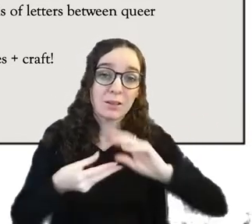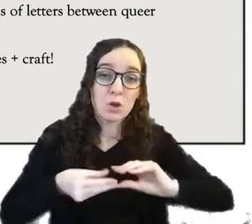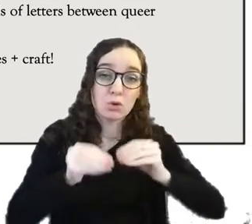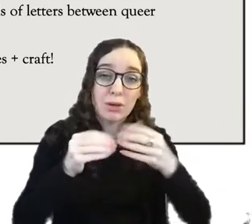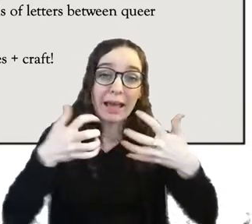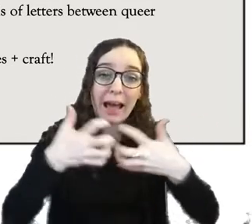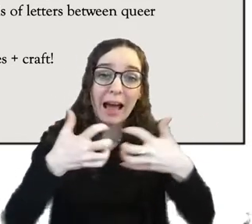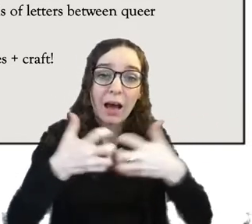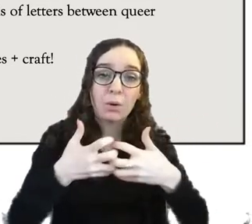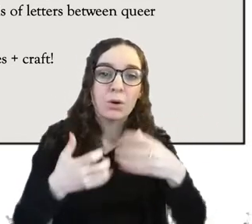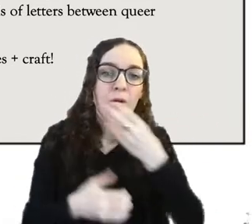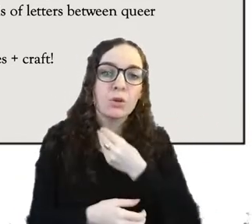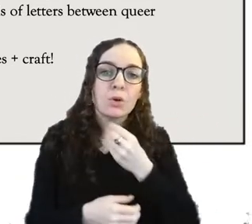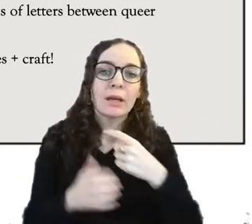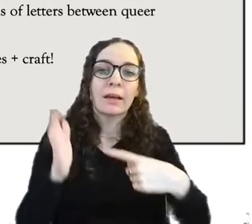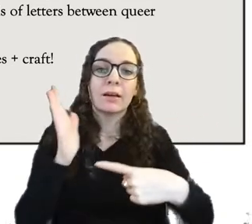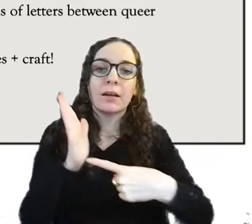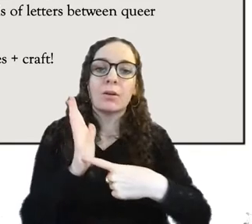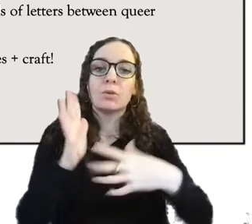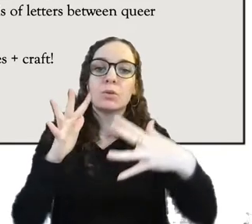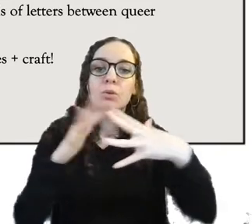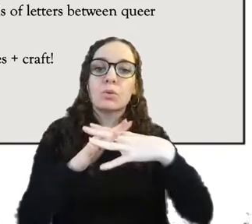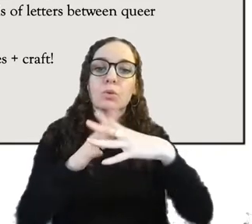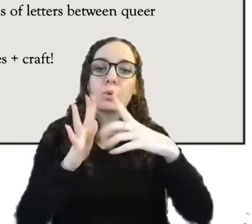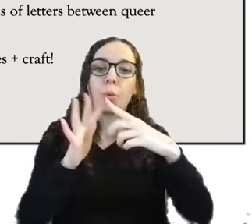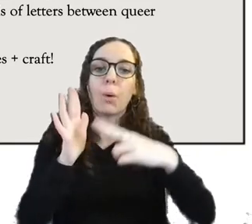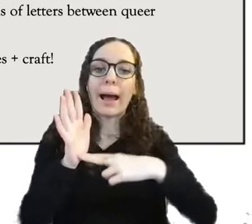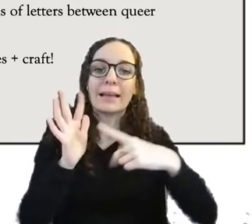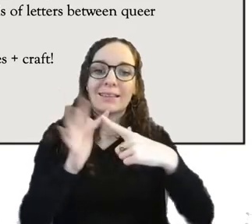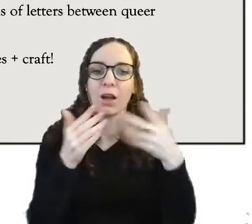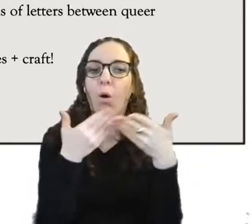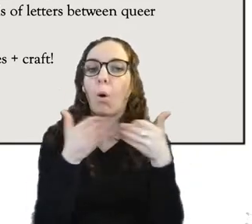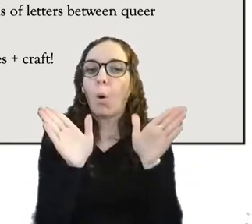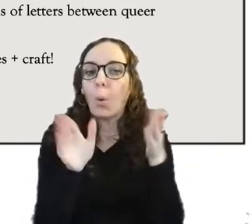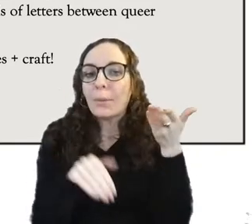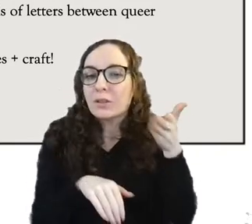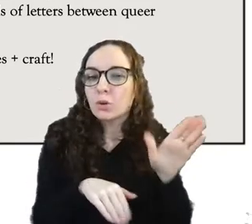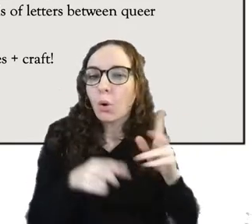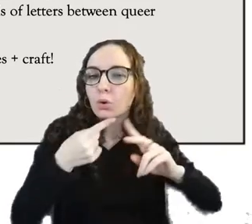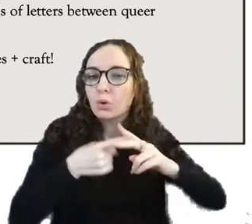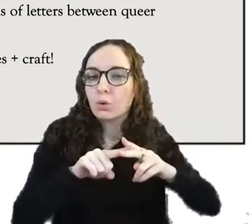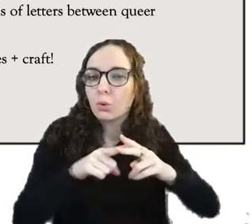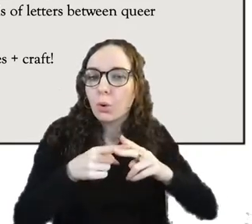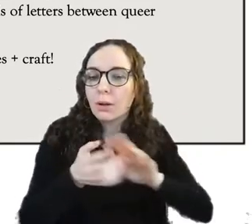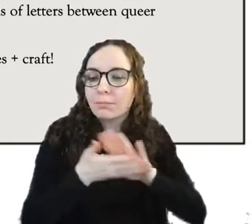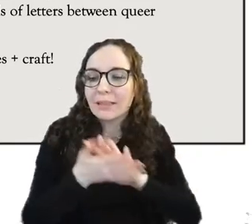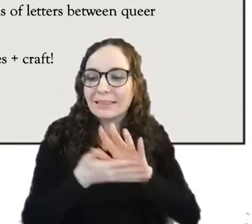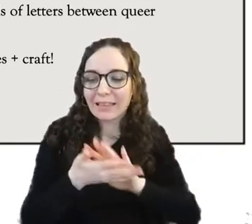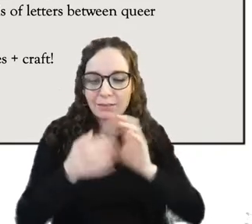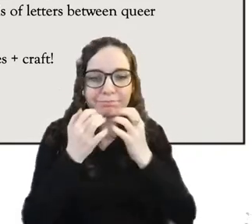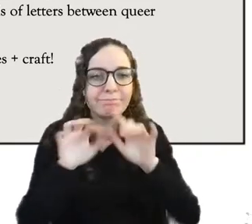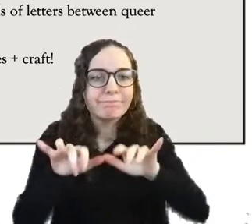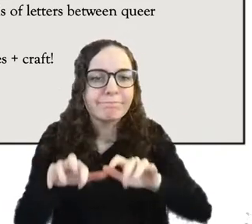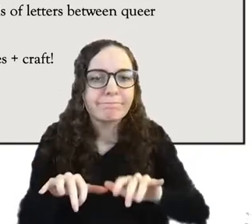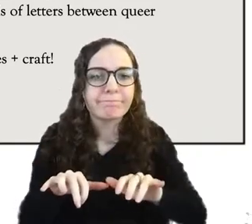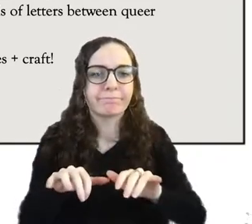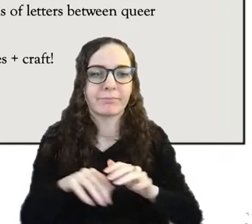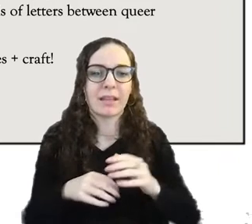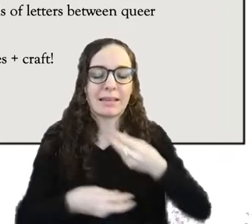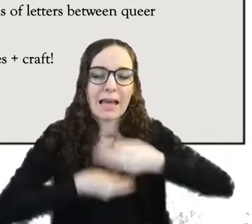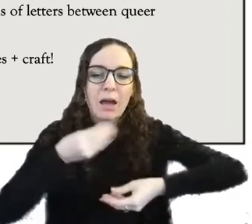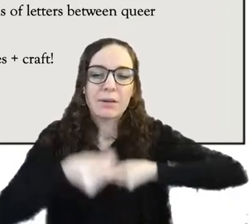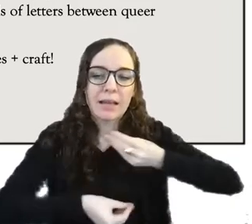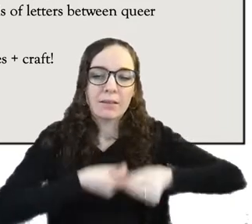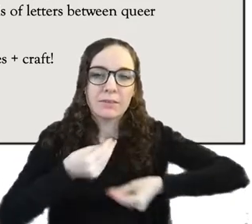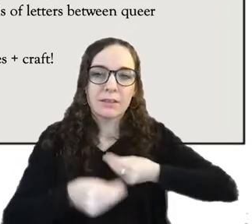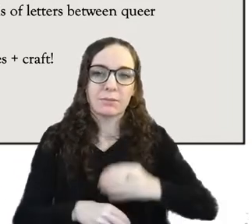an open source tool for writing interactive narratives and the physical computing elements kind of combine e-textiles